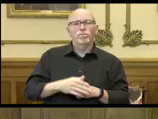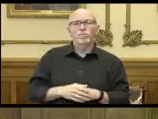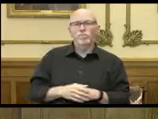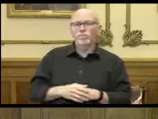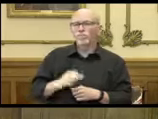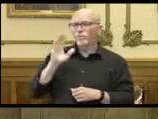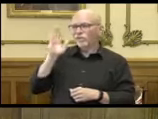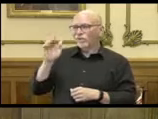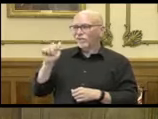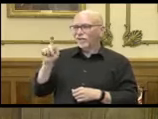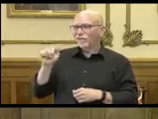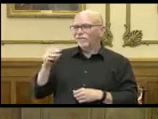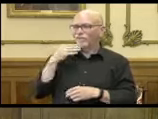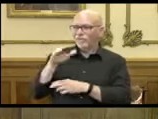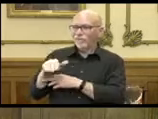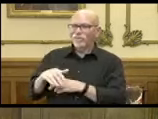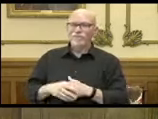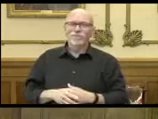Afternoon, Adam.